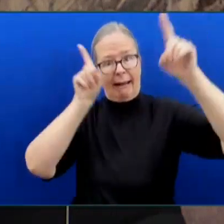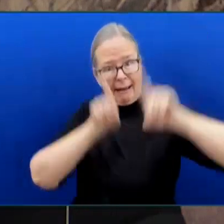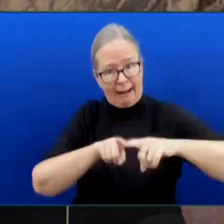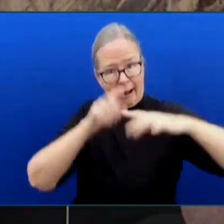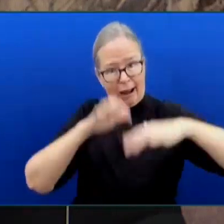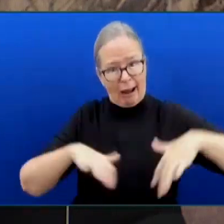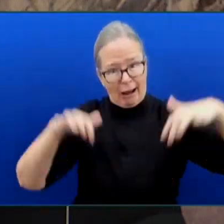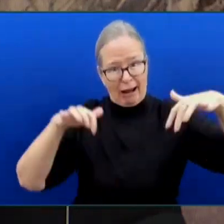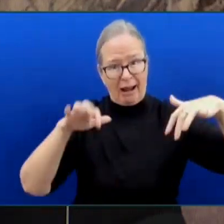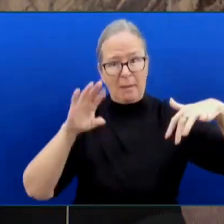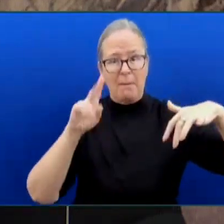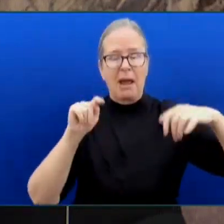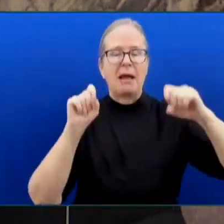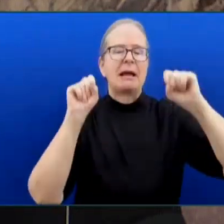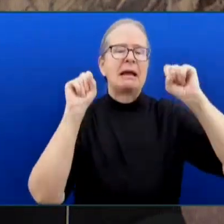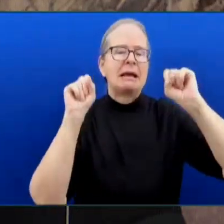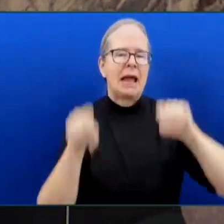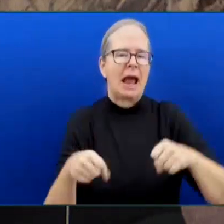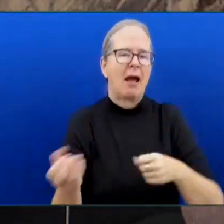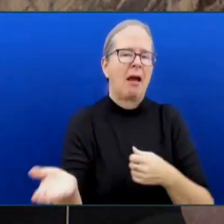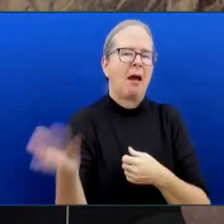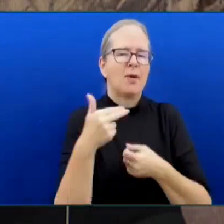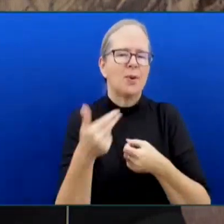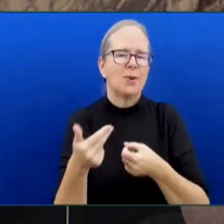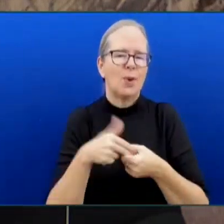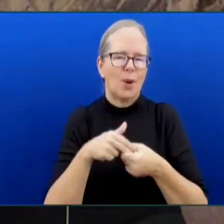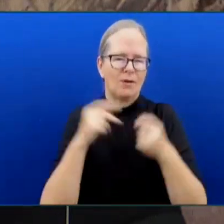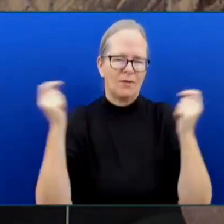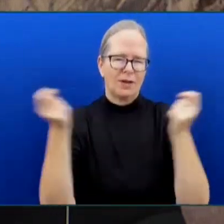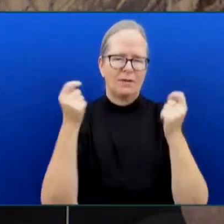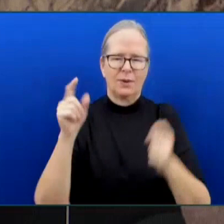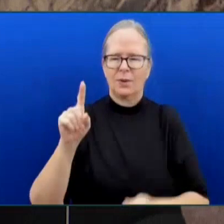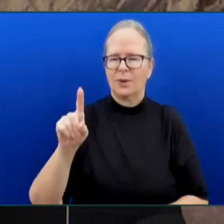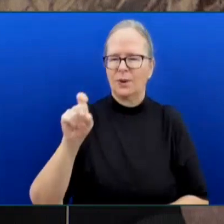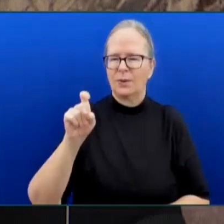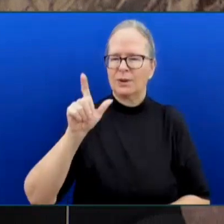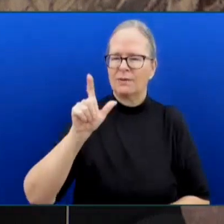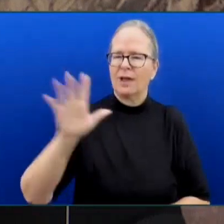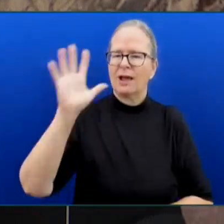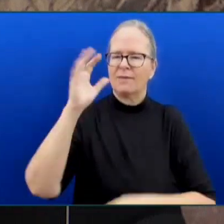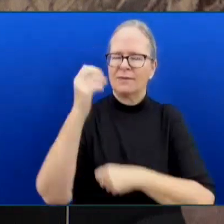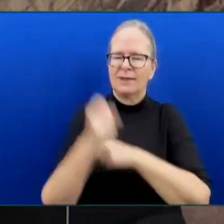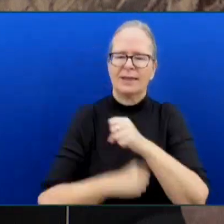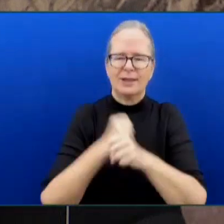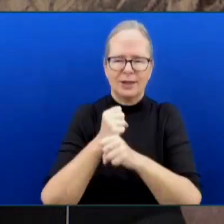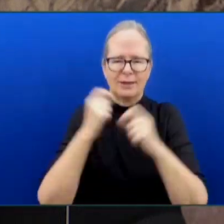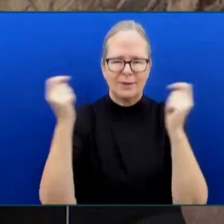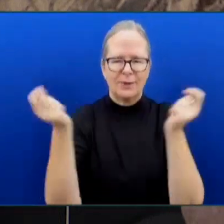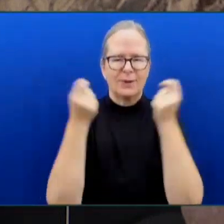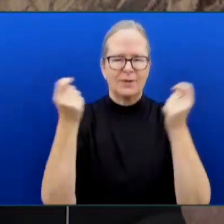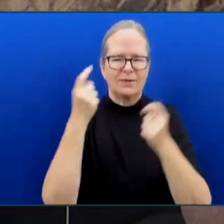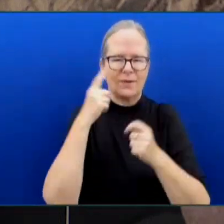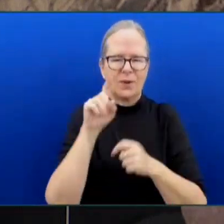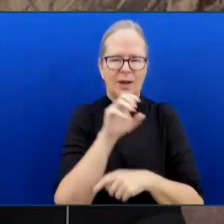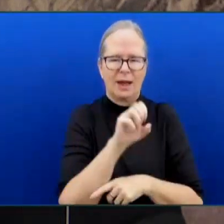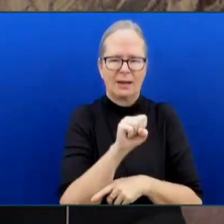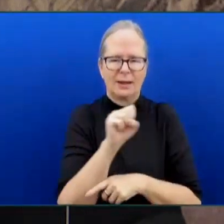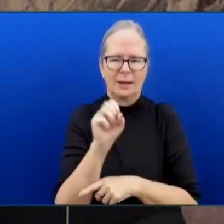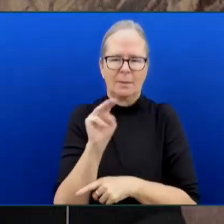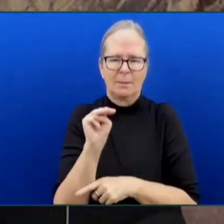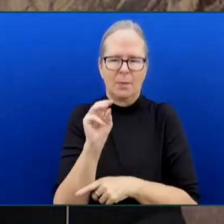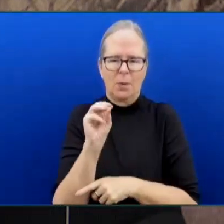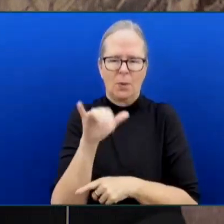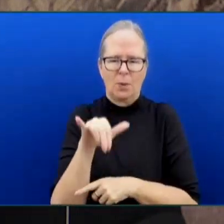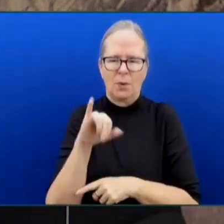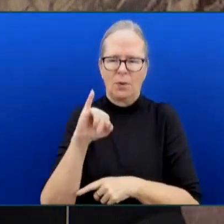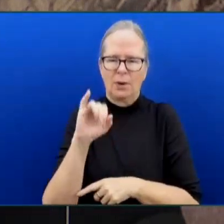the 125th anniversary of the SS Moyet, a sternwheeler that used to sail